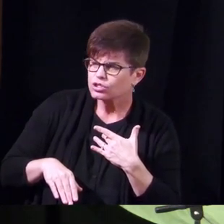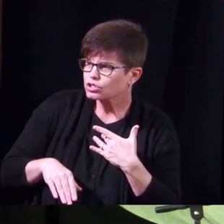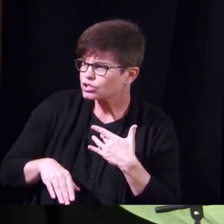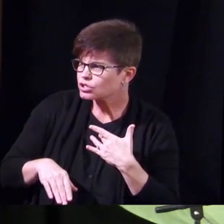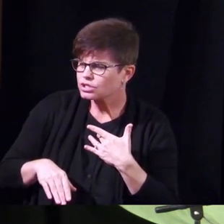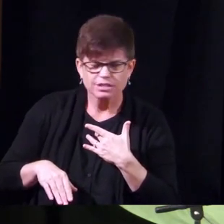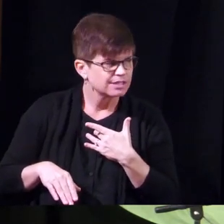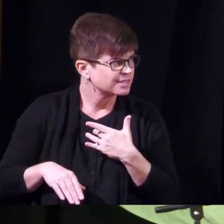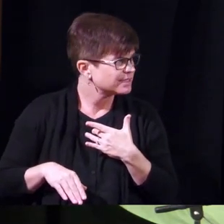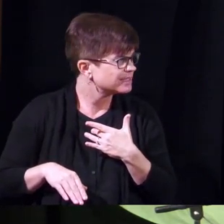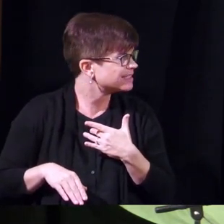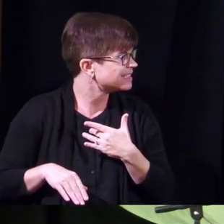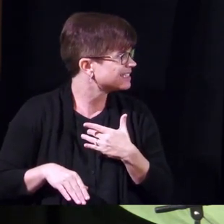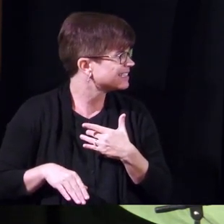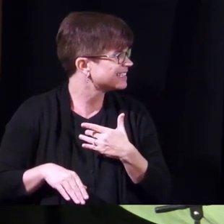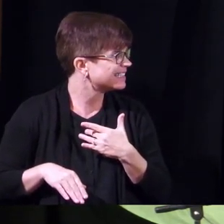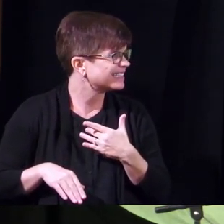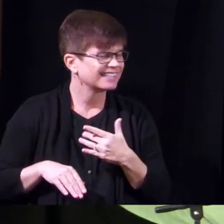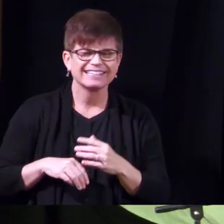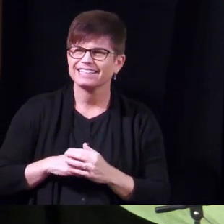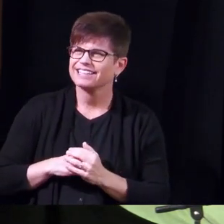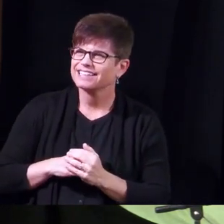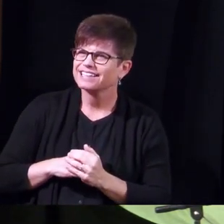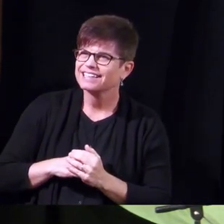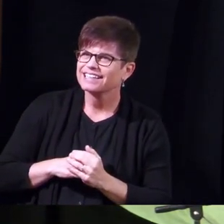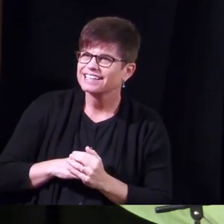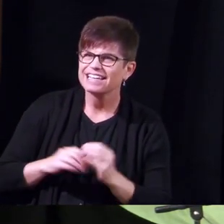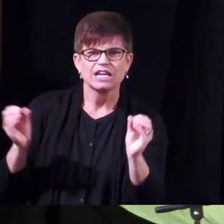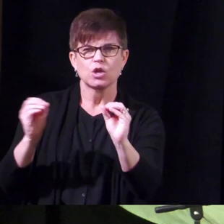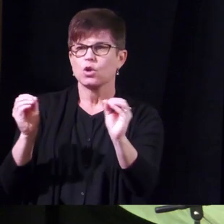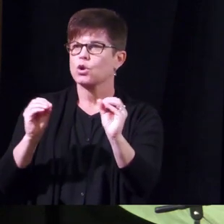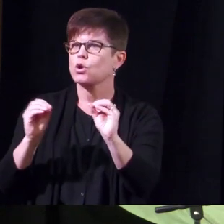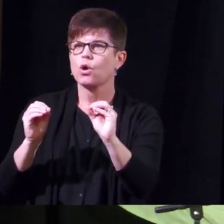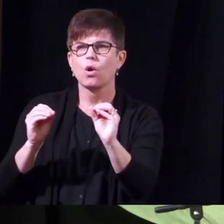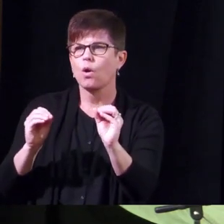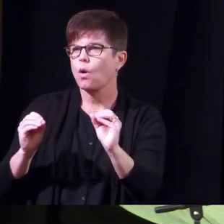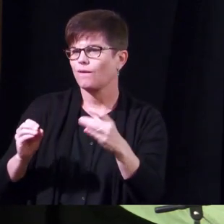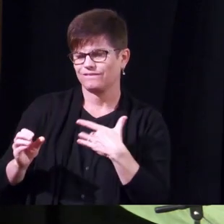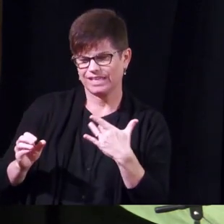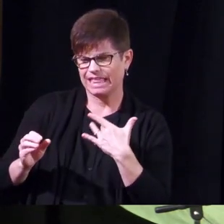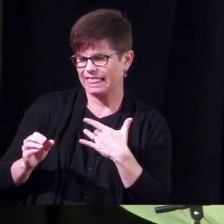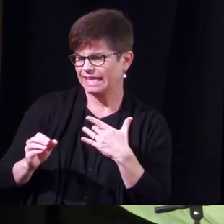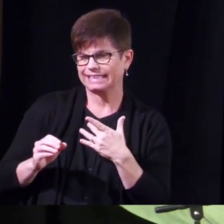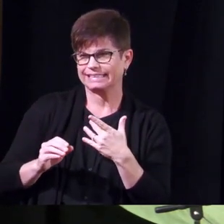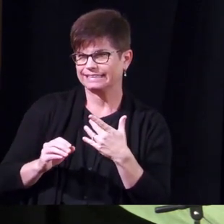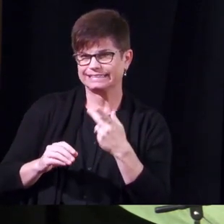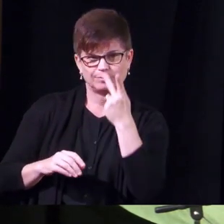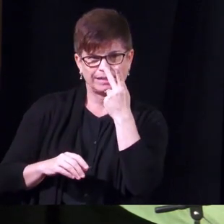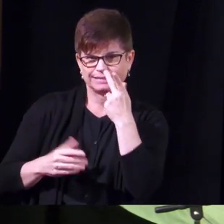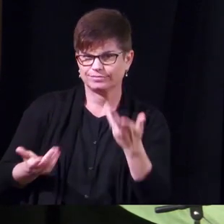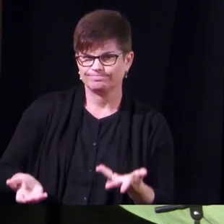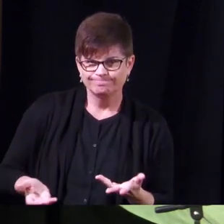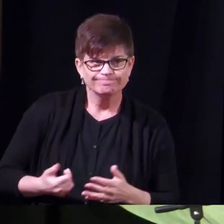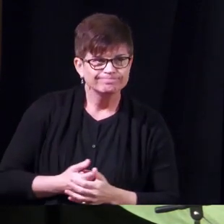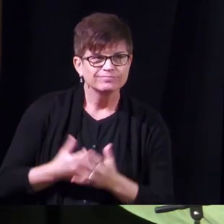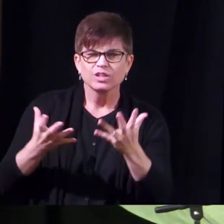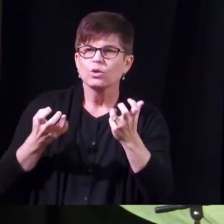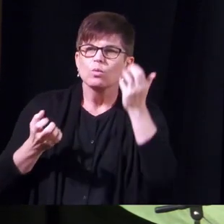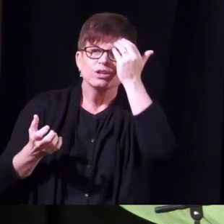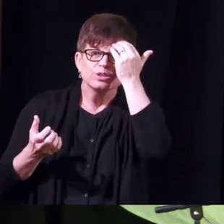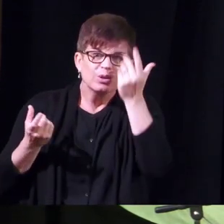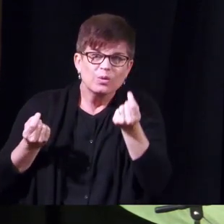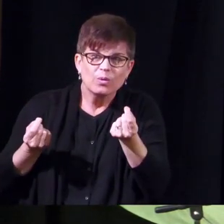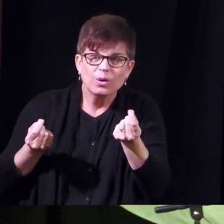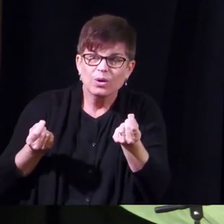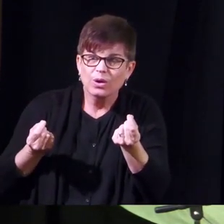all right he um he he has no sensation all right and so he wants to know what can be done